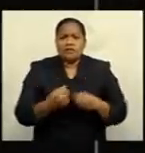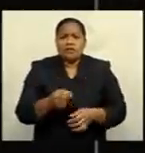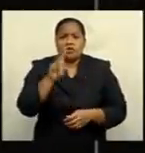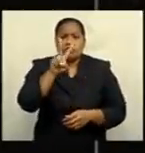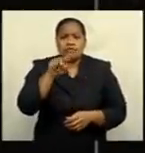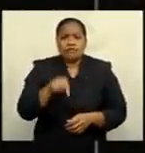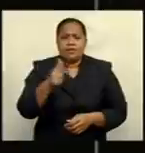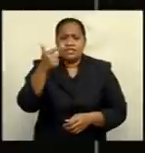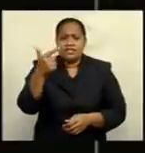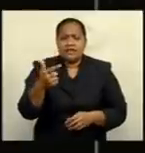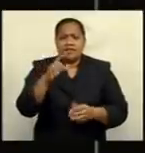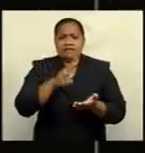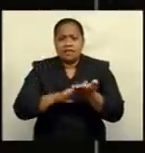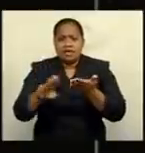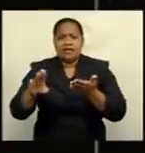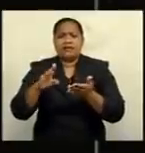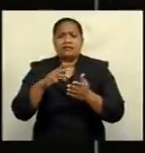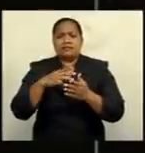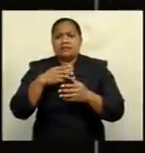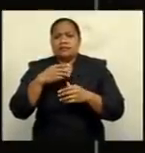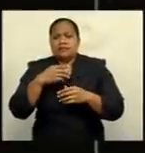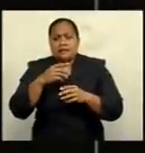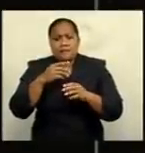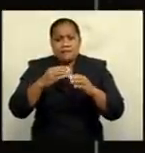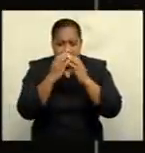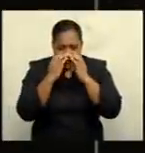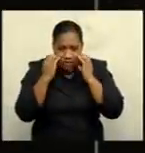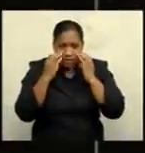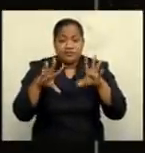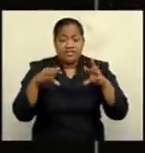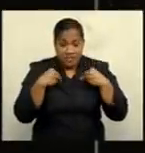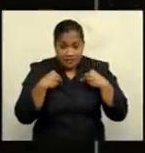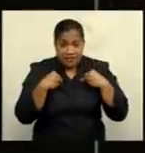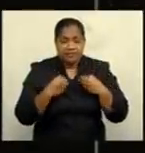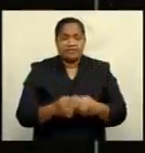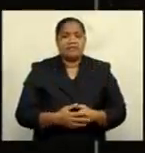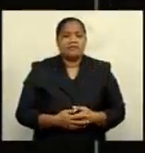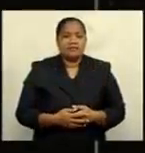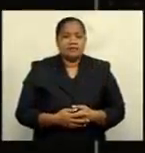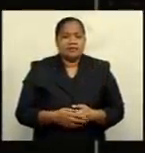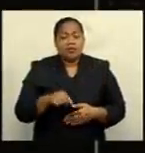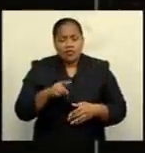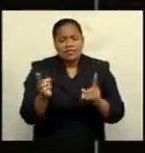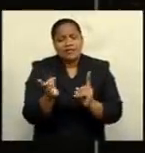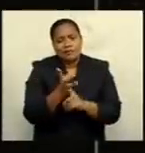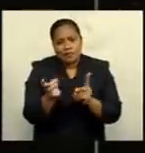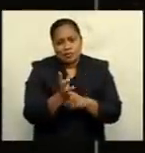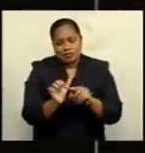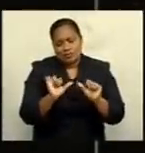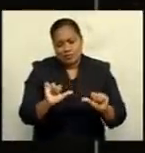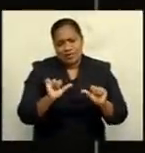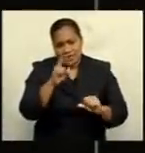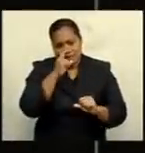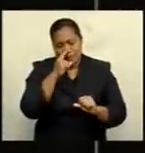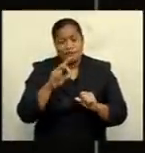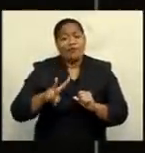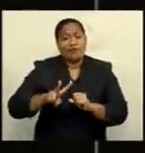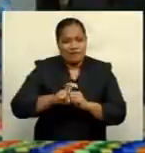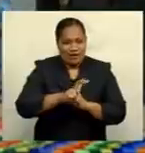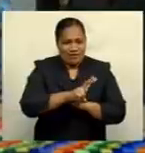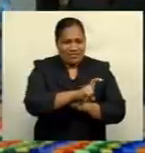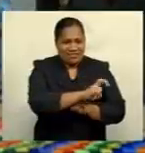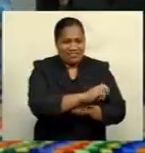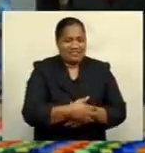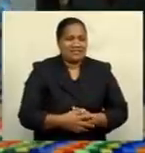masks in Suva this morning, highlighted that cooperation is critical in protecting people from the virus. Kritika Kumar reports.